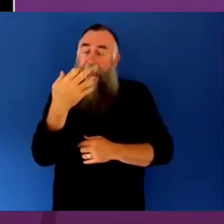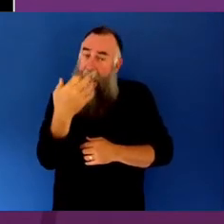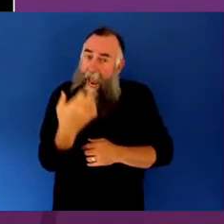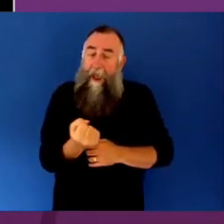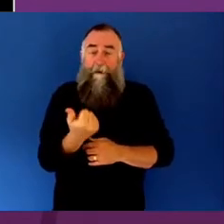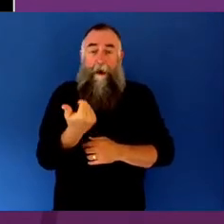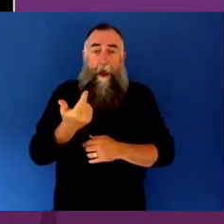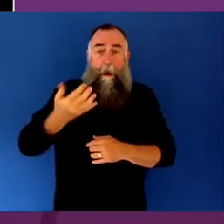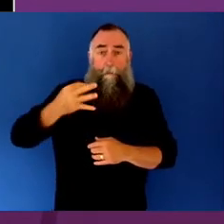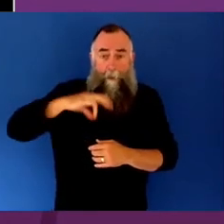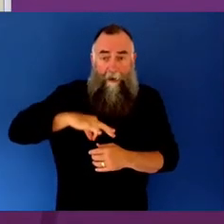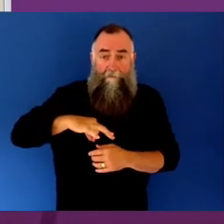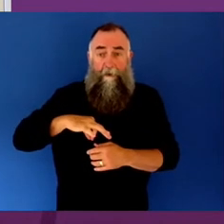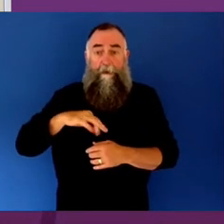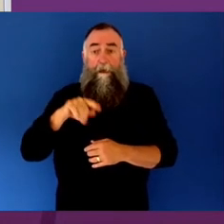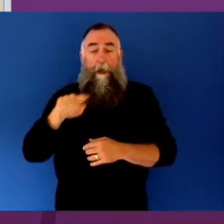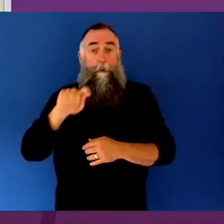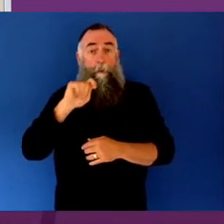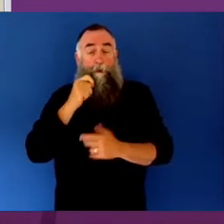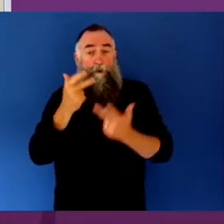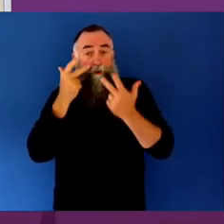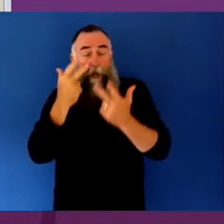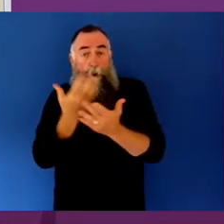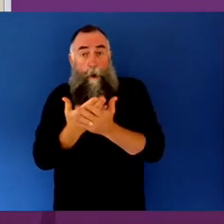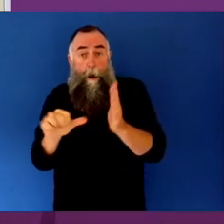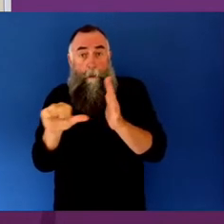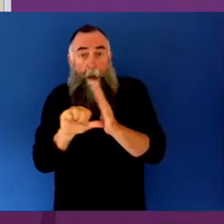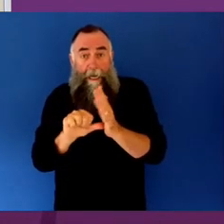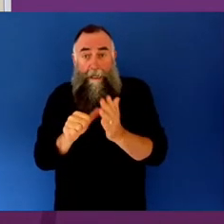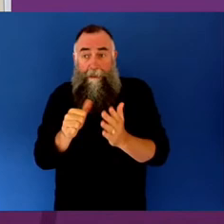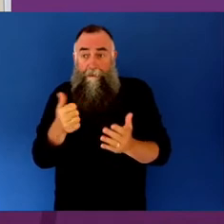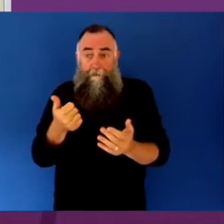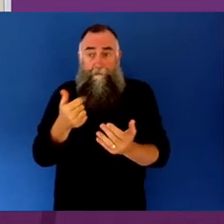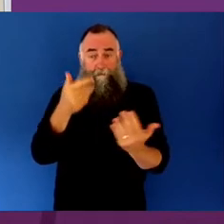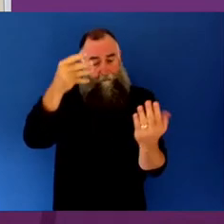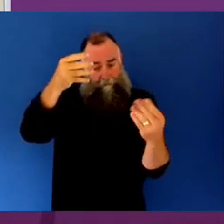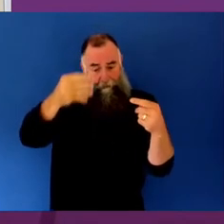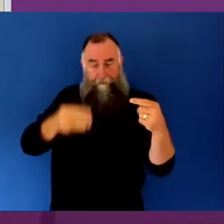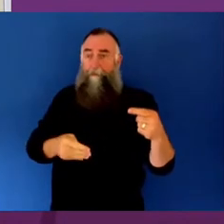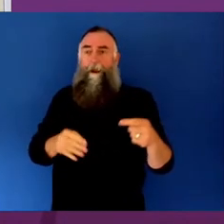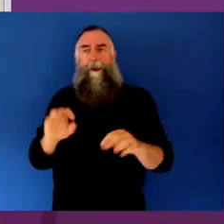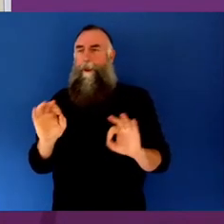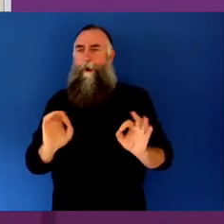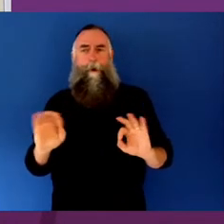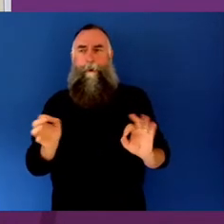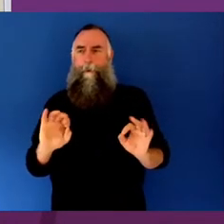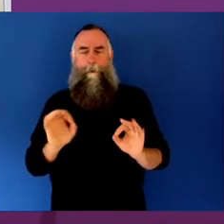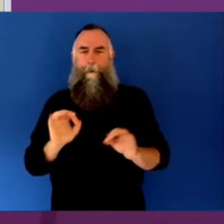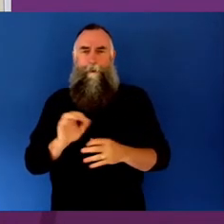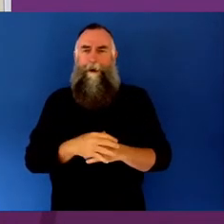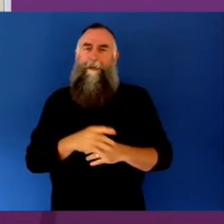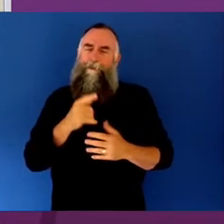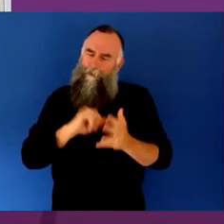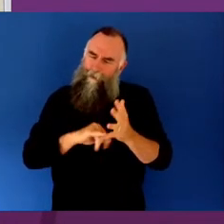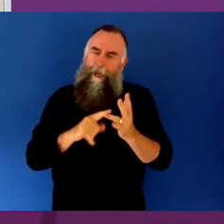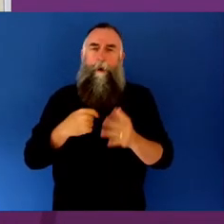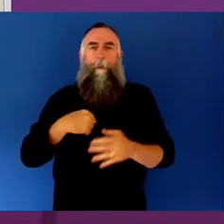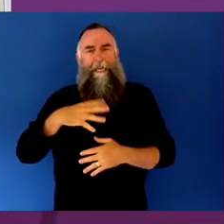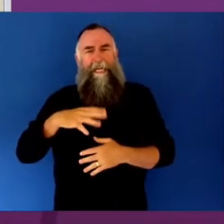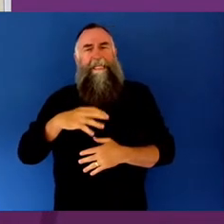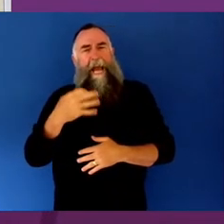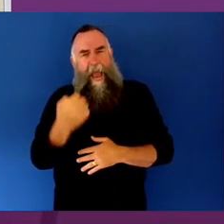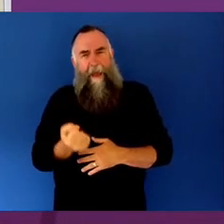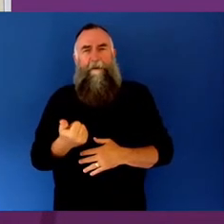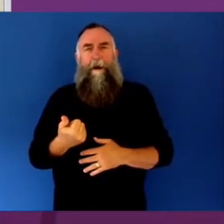never show up on a balance sheet because, well, traditionally you'd be unlikely to capture the intangible benefits for an